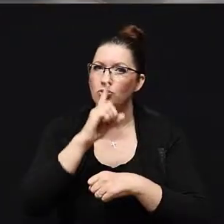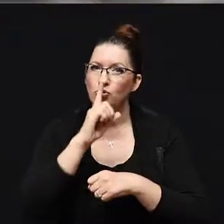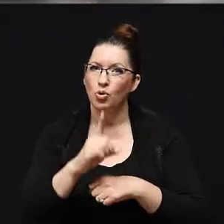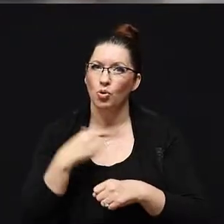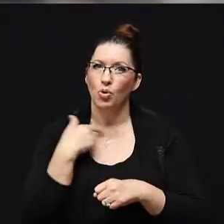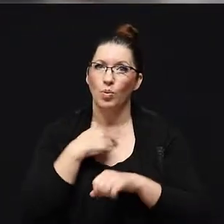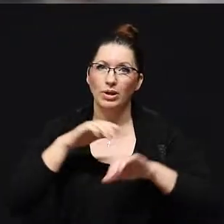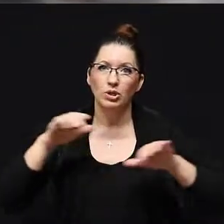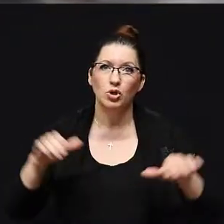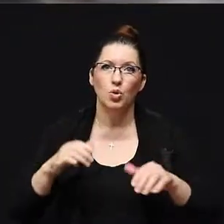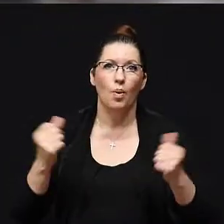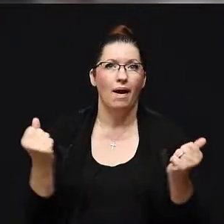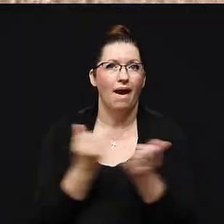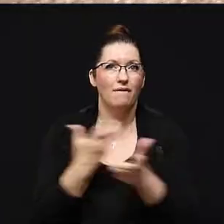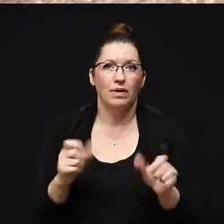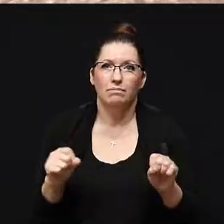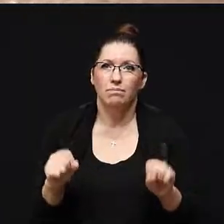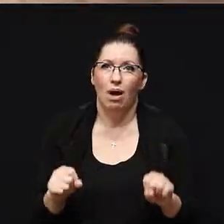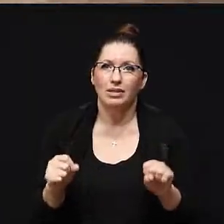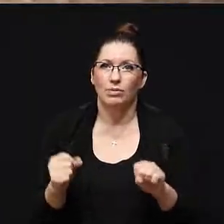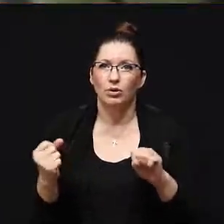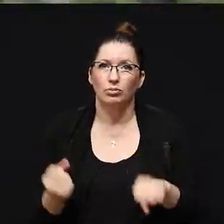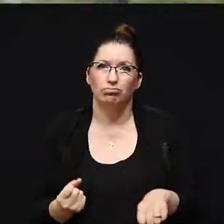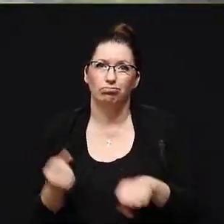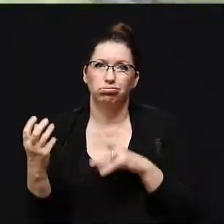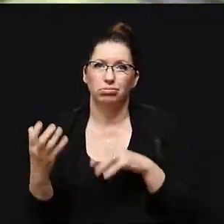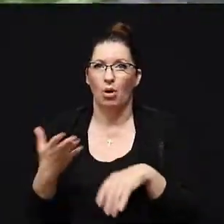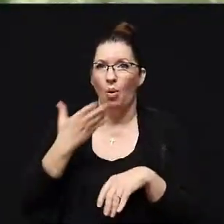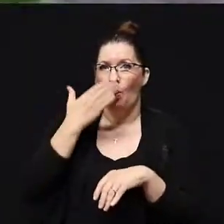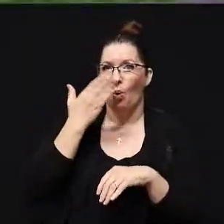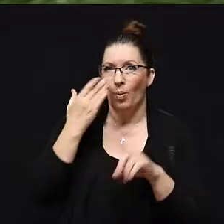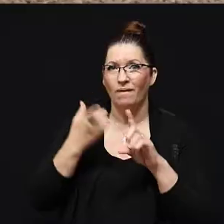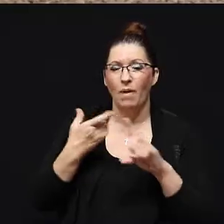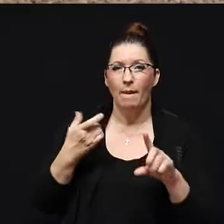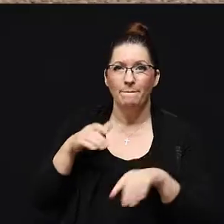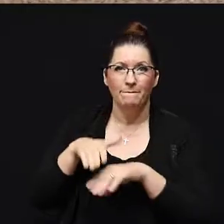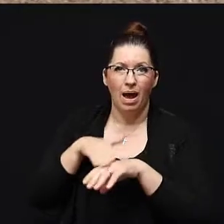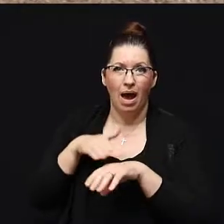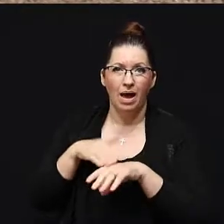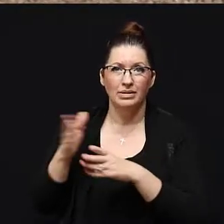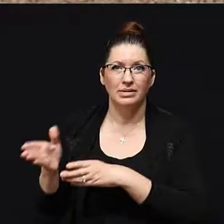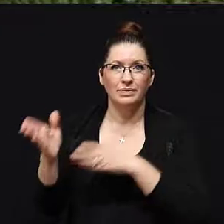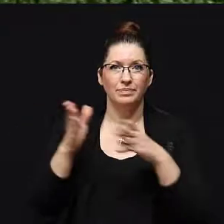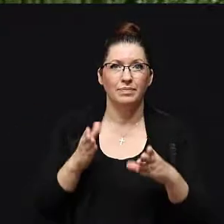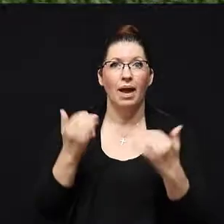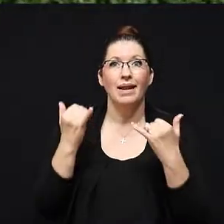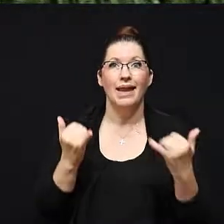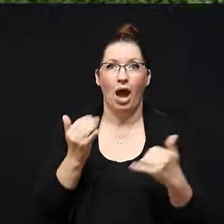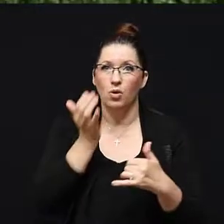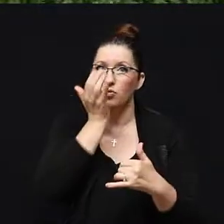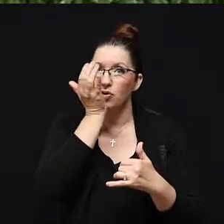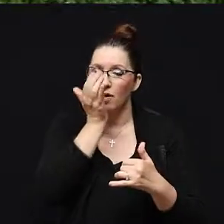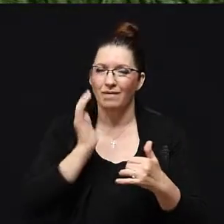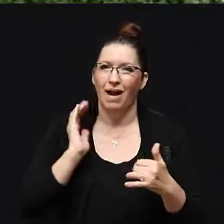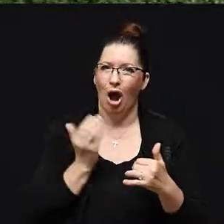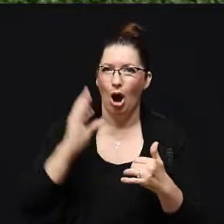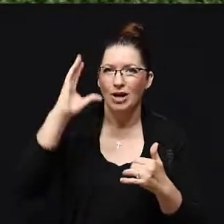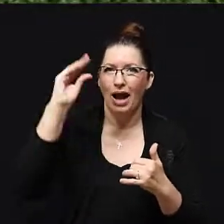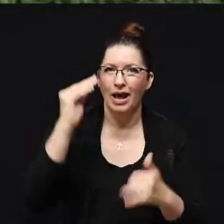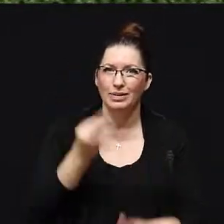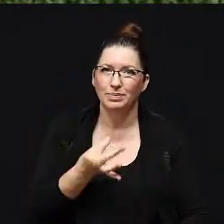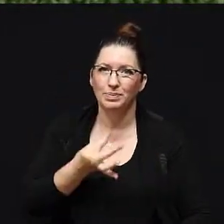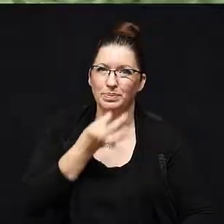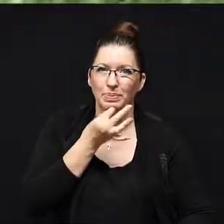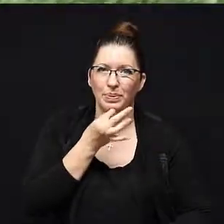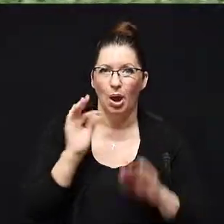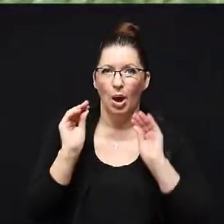do everything we can to eliminate any odor from pets. Now comes the turf, and this is where our guys really shine. Here is where we put in